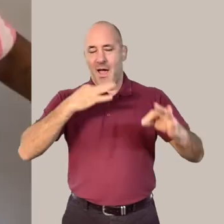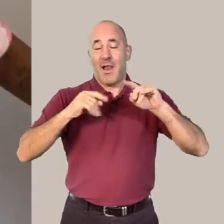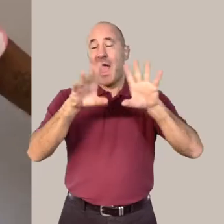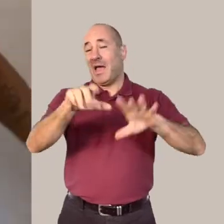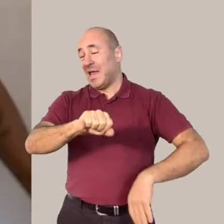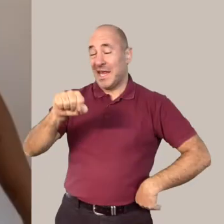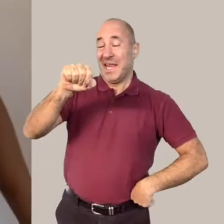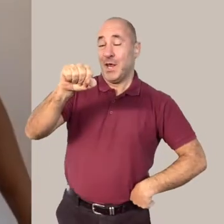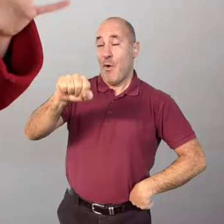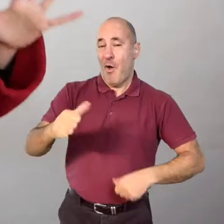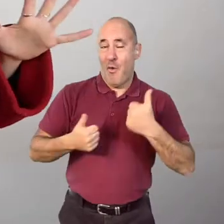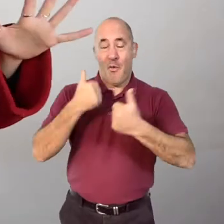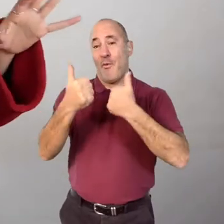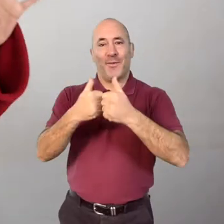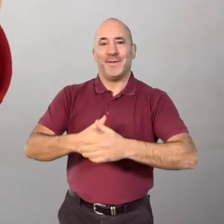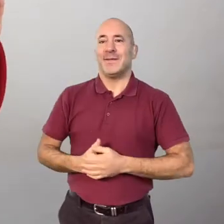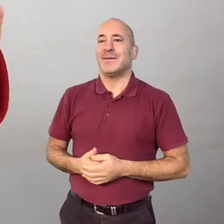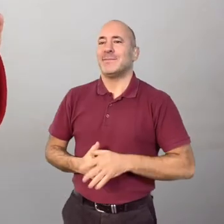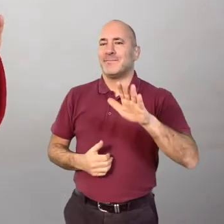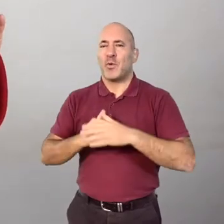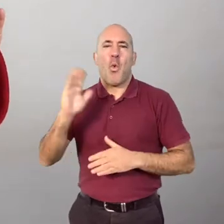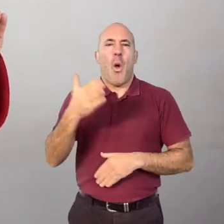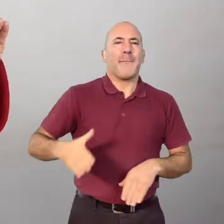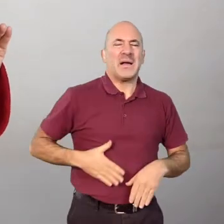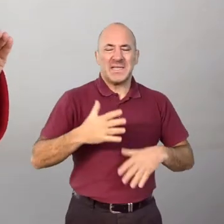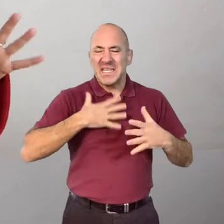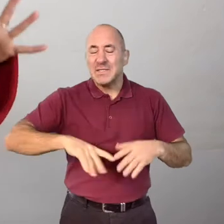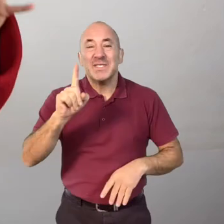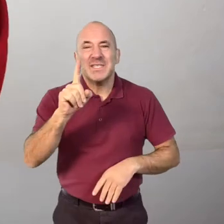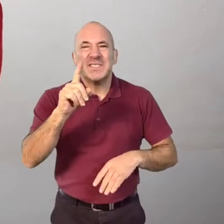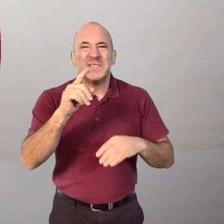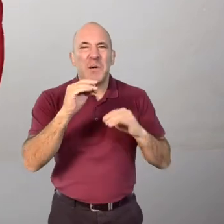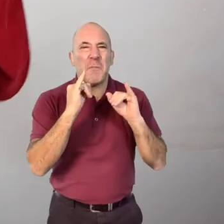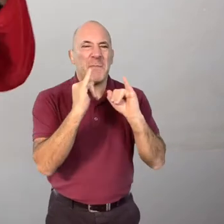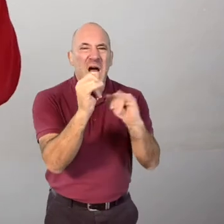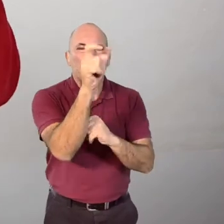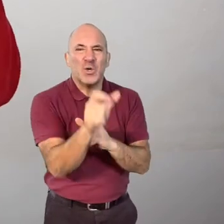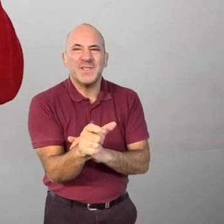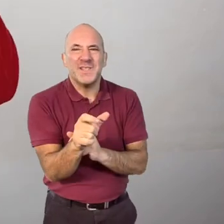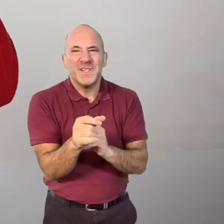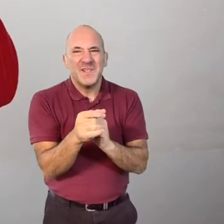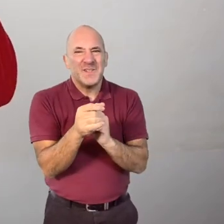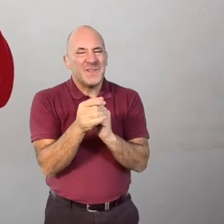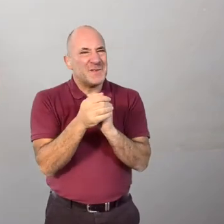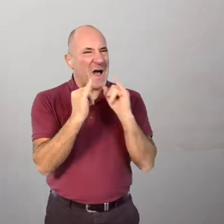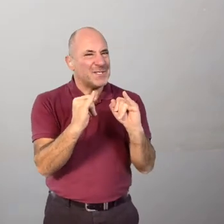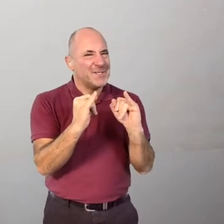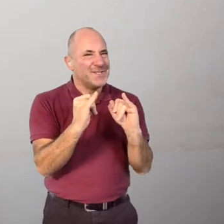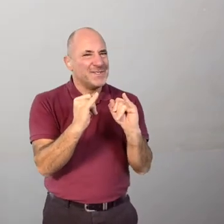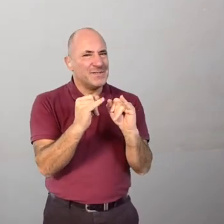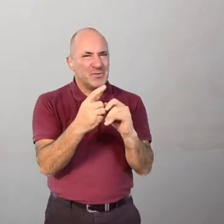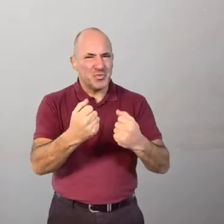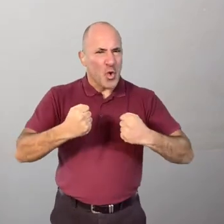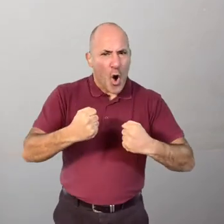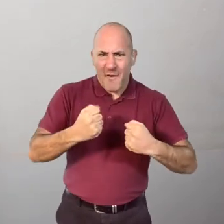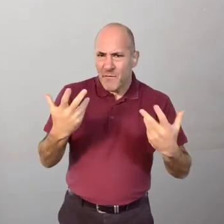act as your hero. Now, every panto needs a villain. They are the baddie. they're still